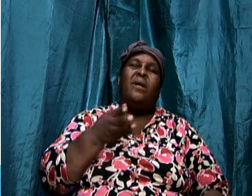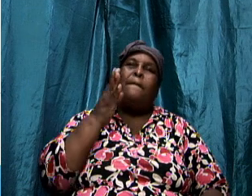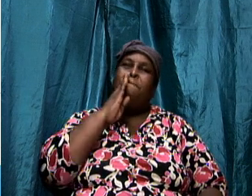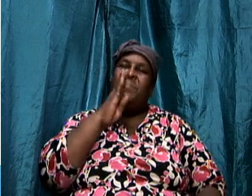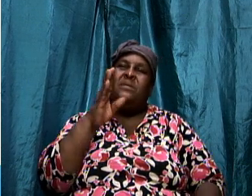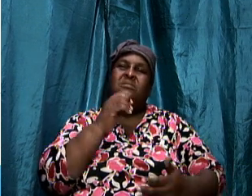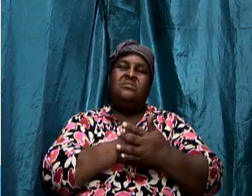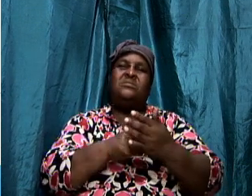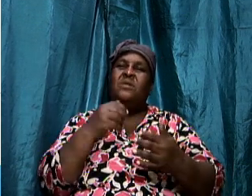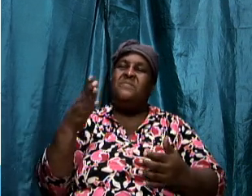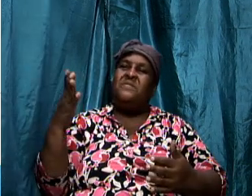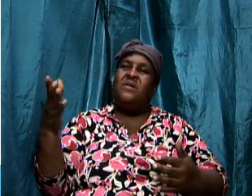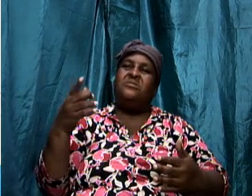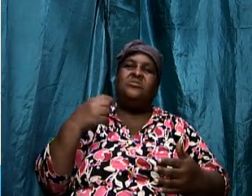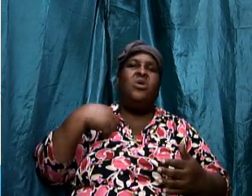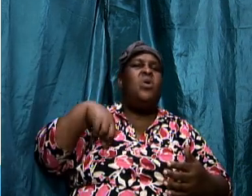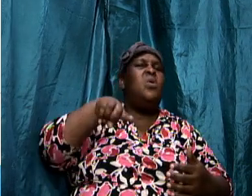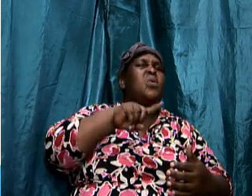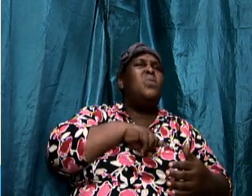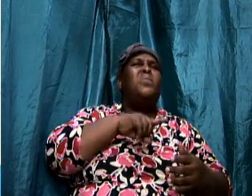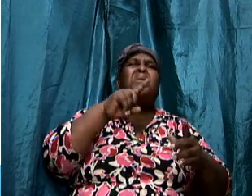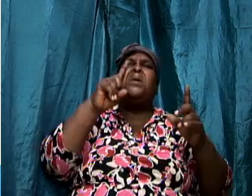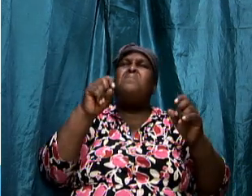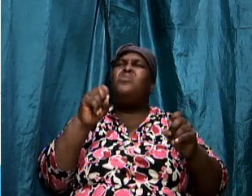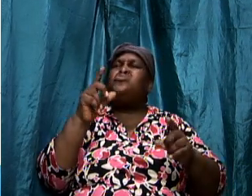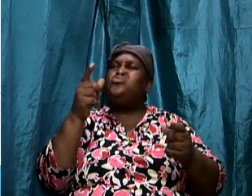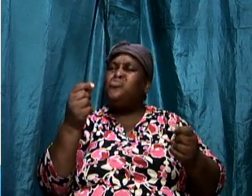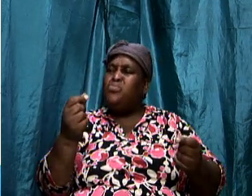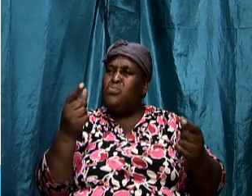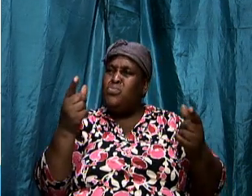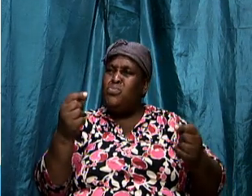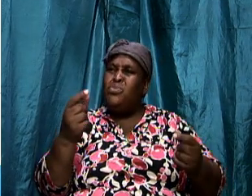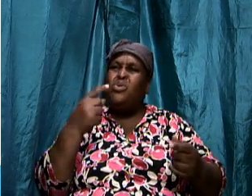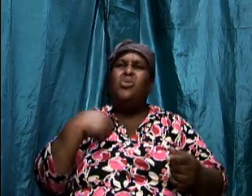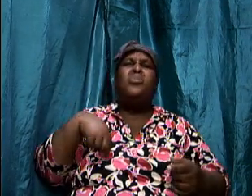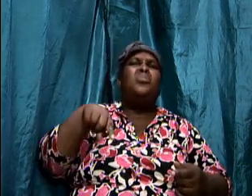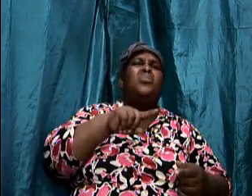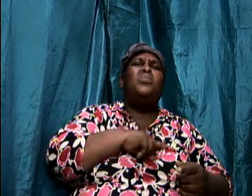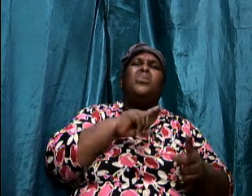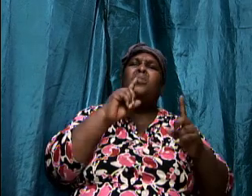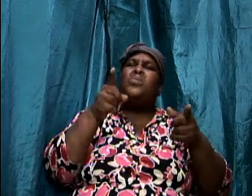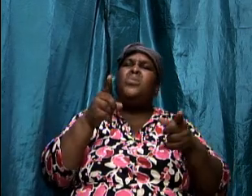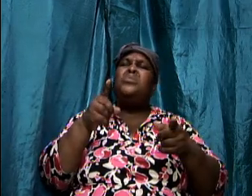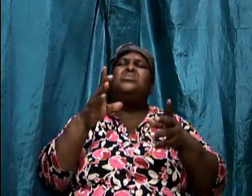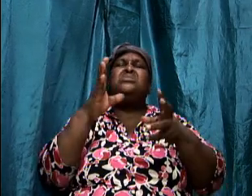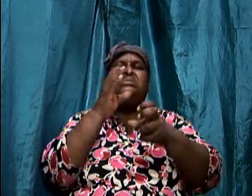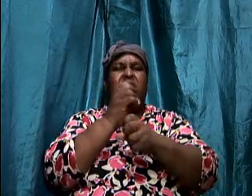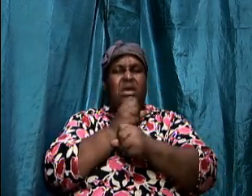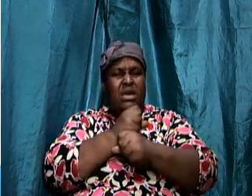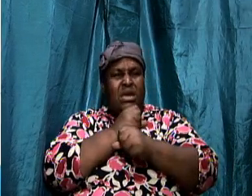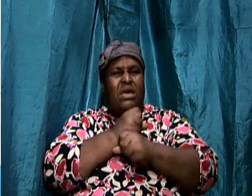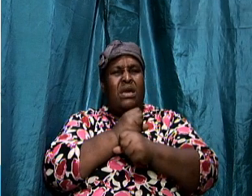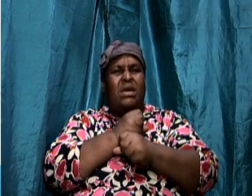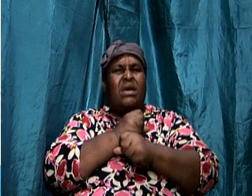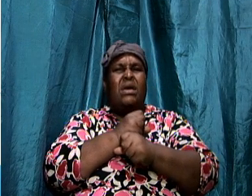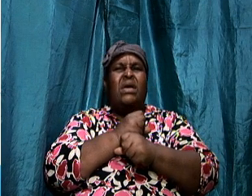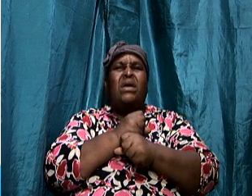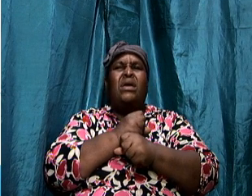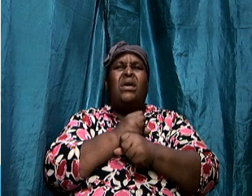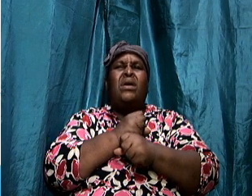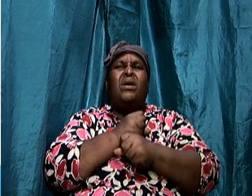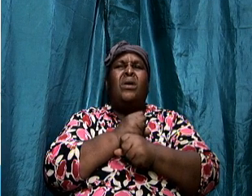some things that we must do we are going to have to take literally